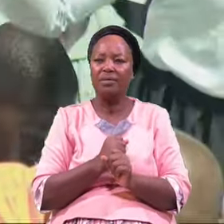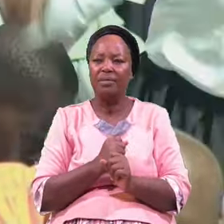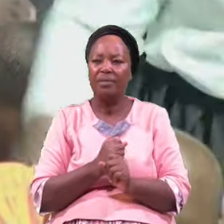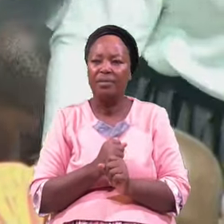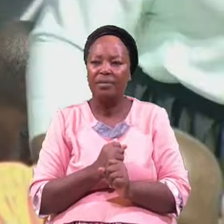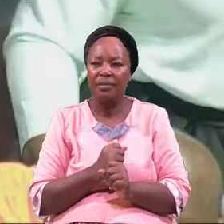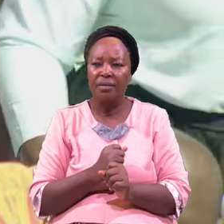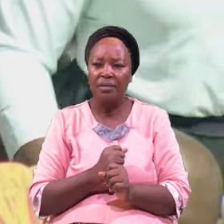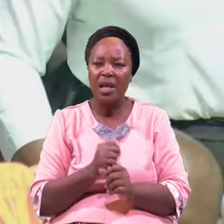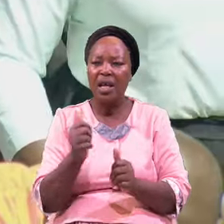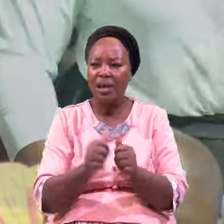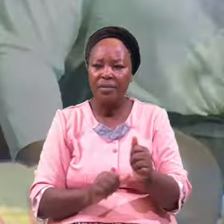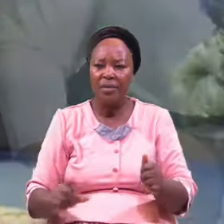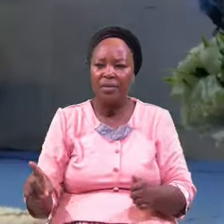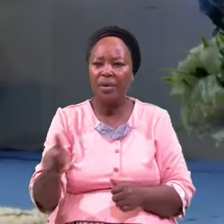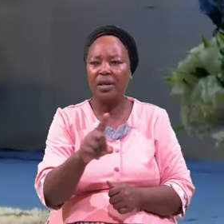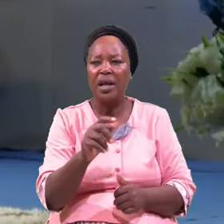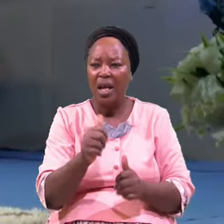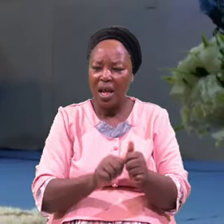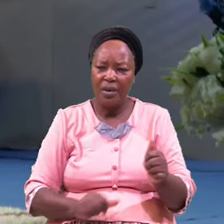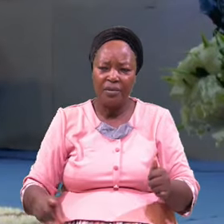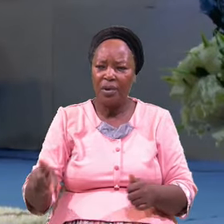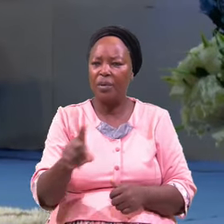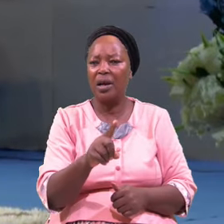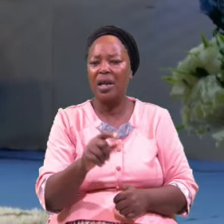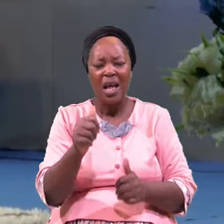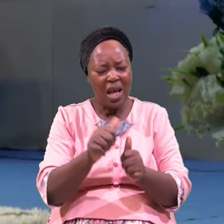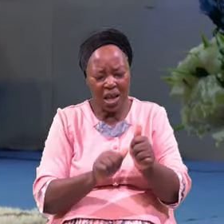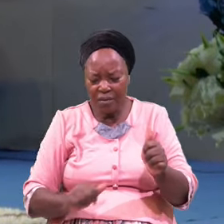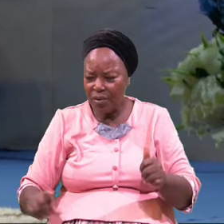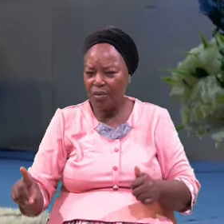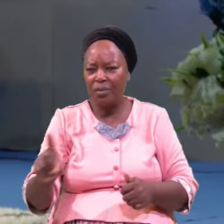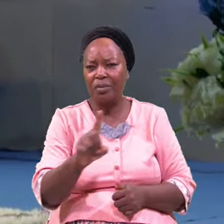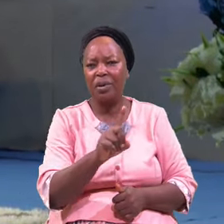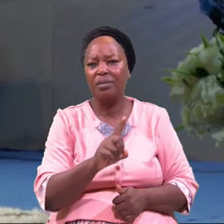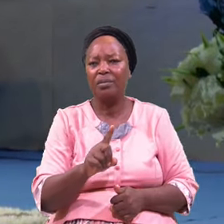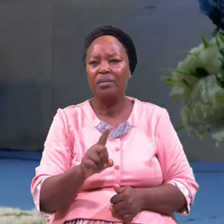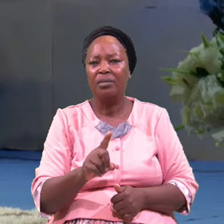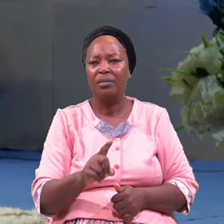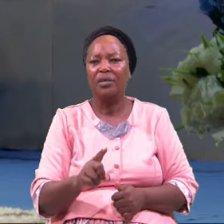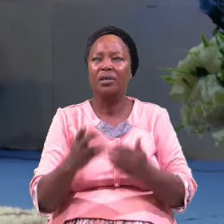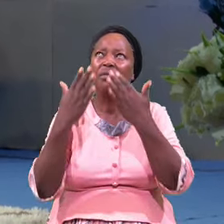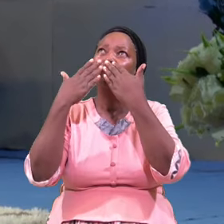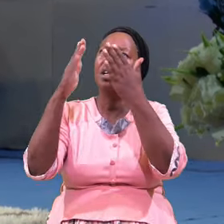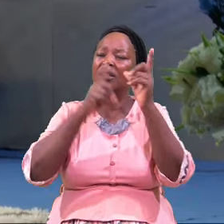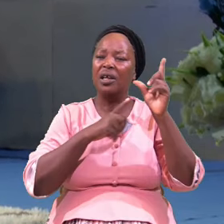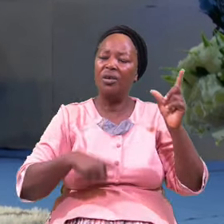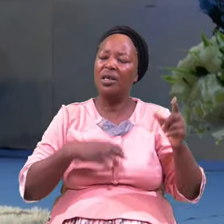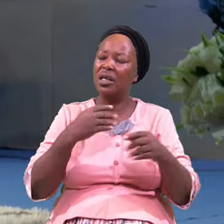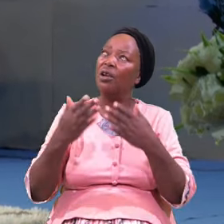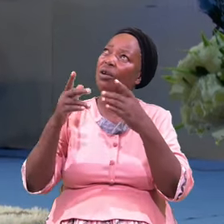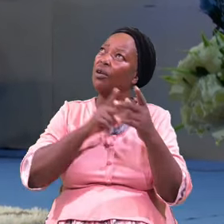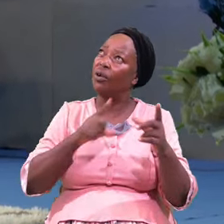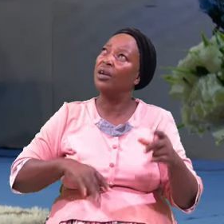Everyone Everyone Everyone Sang The Lord And Say Lord I Believe